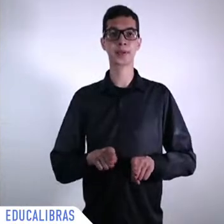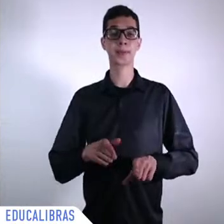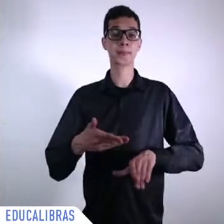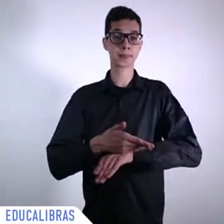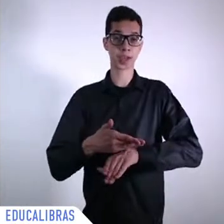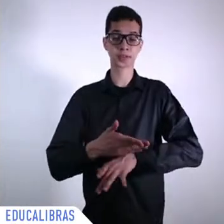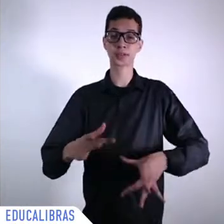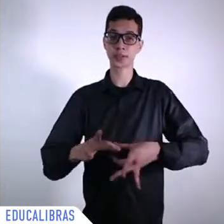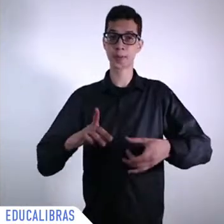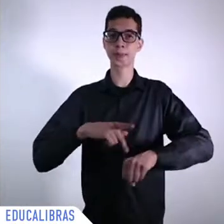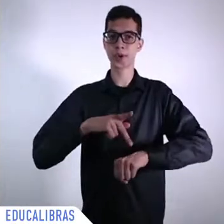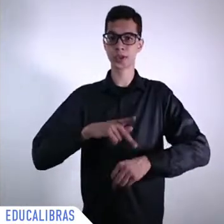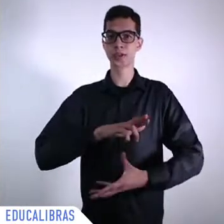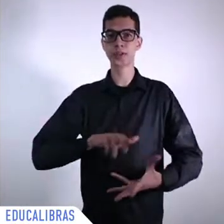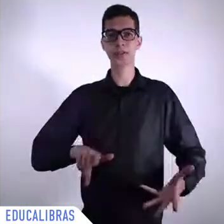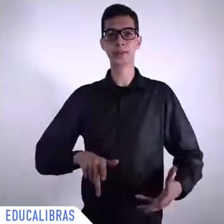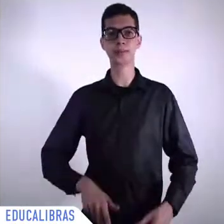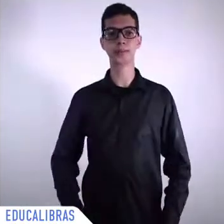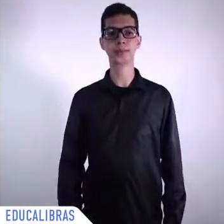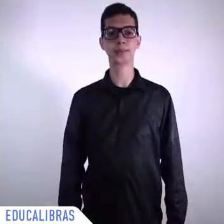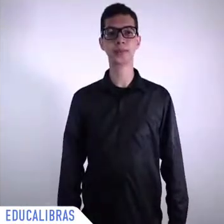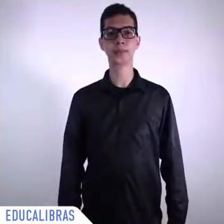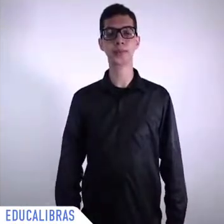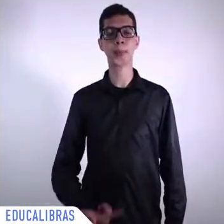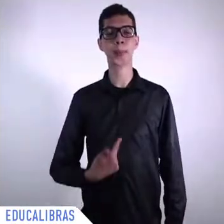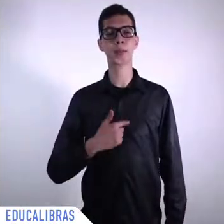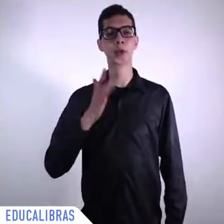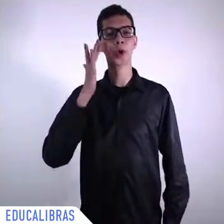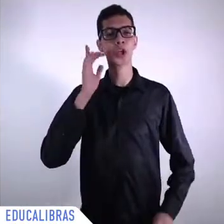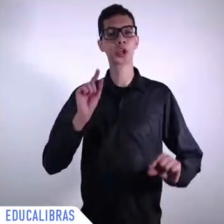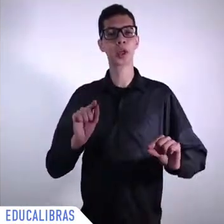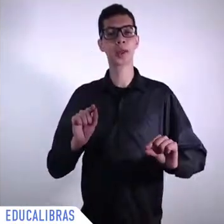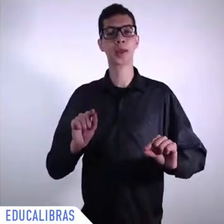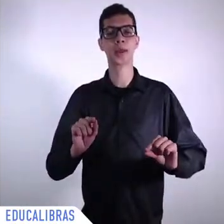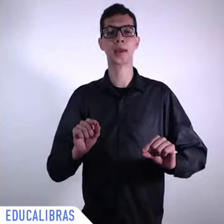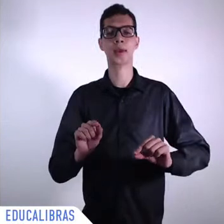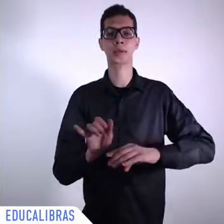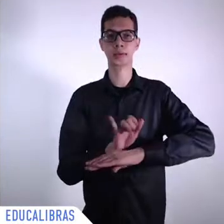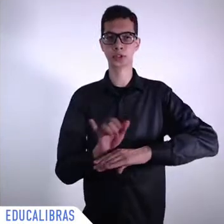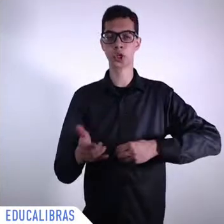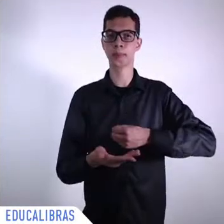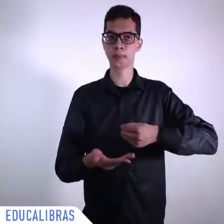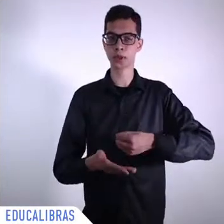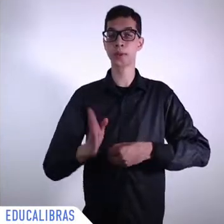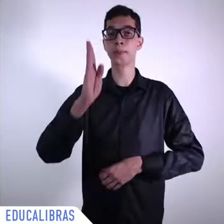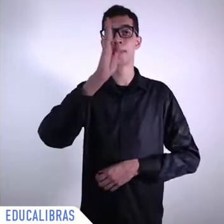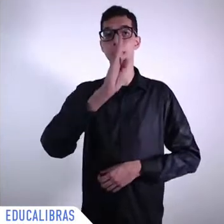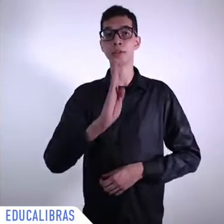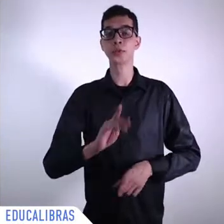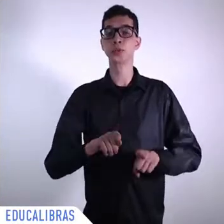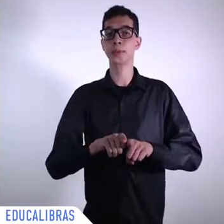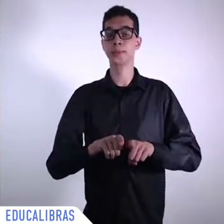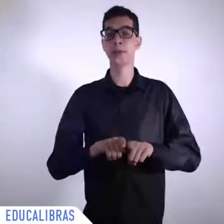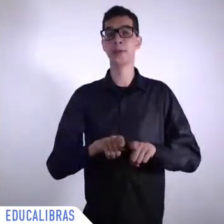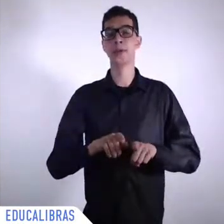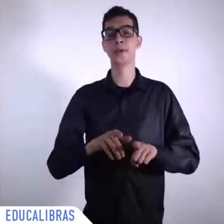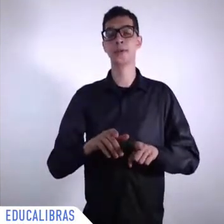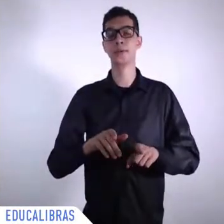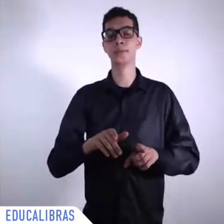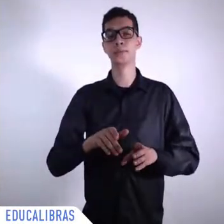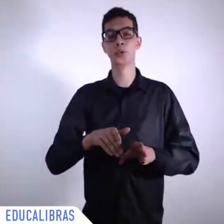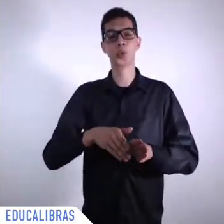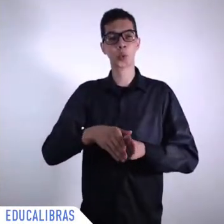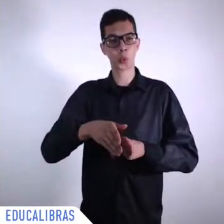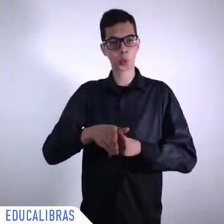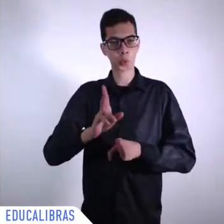to the Security Council Brazil is one of the non-permanent members that has been more often then so it's very difficult to say if you take the